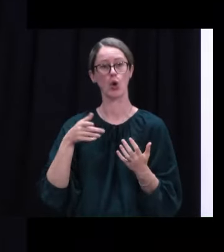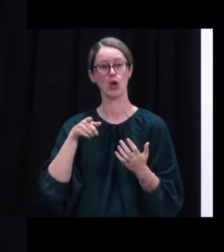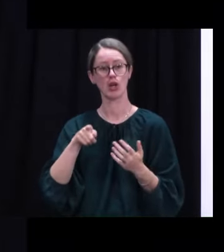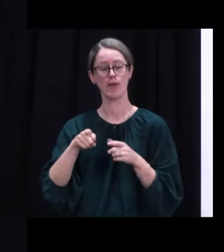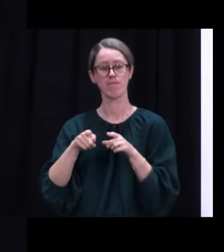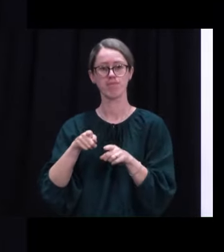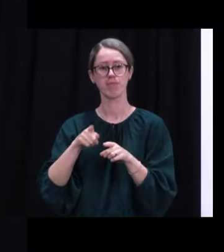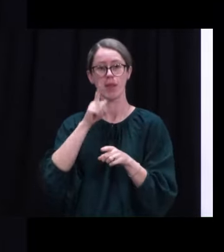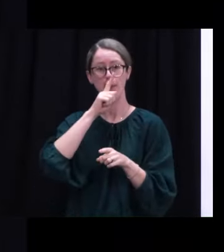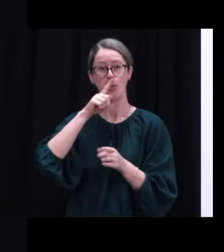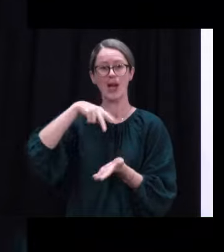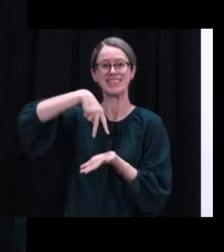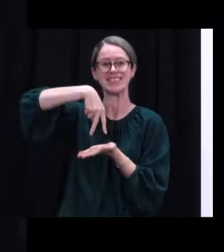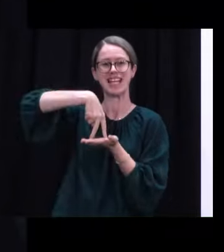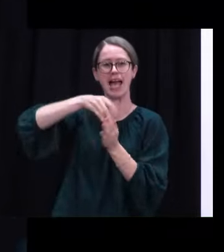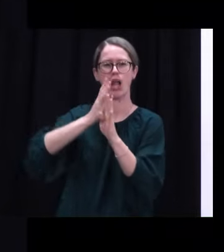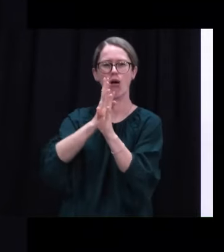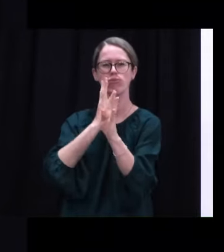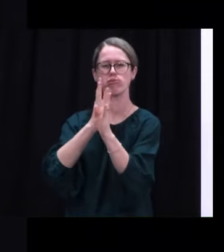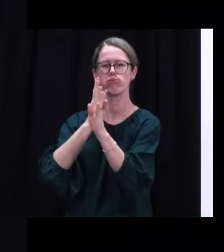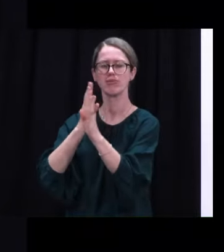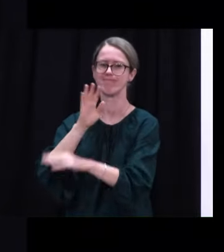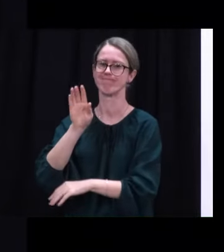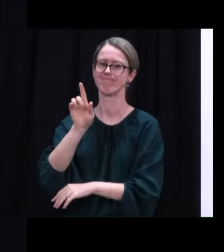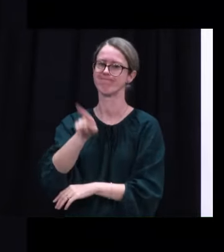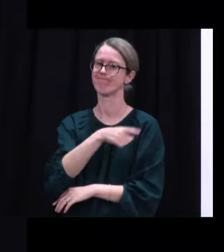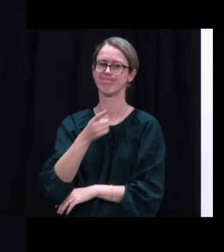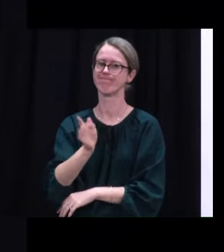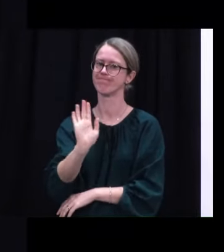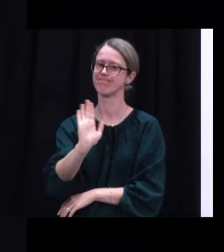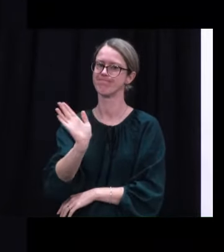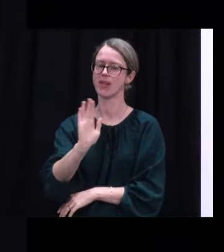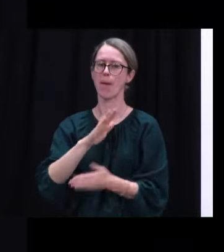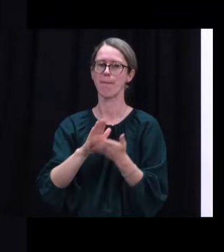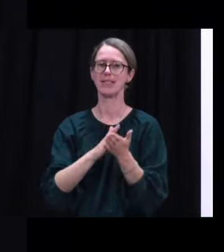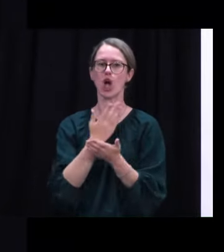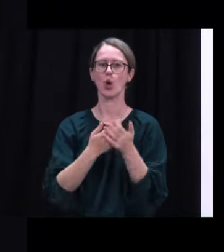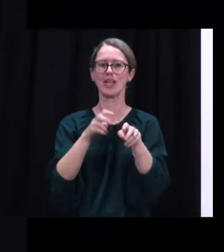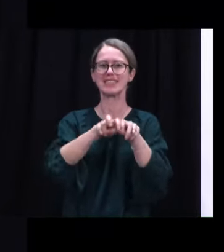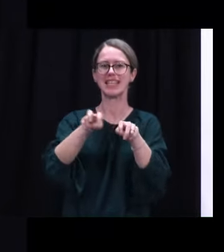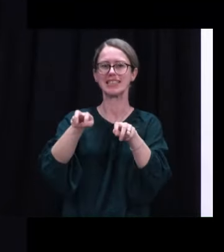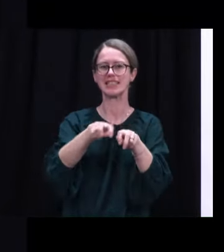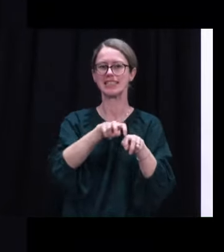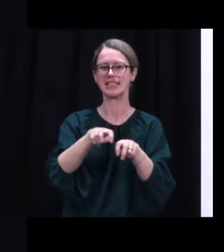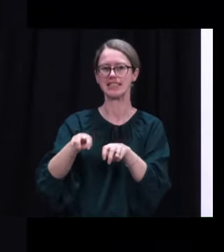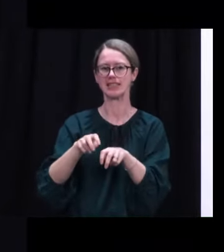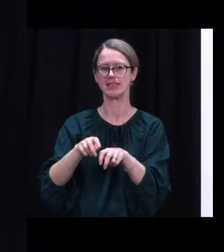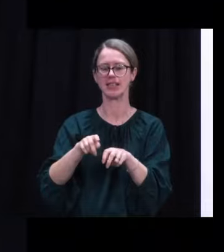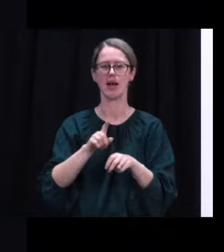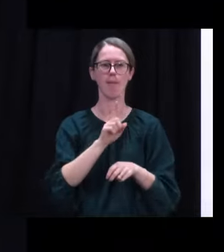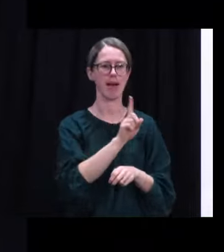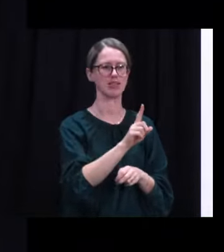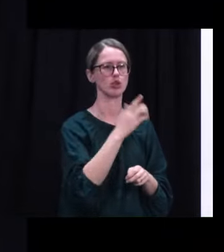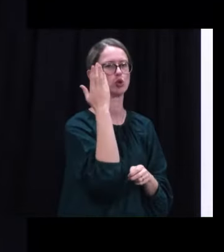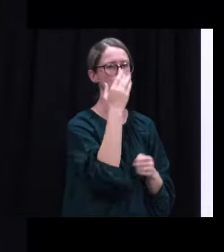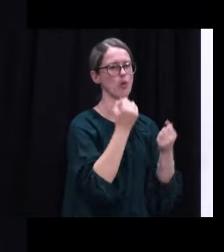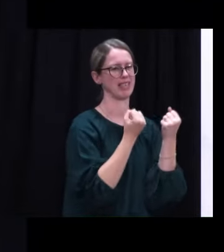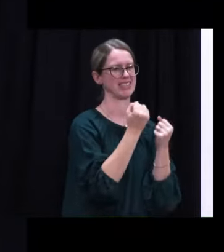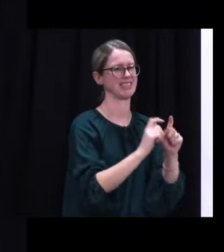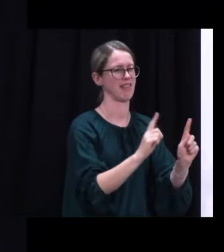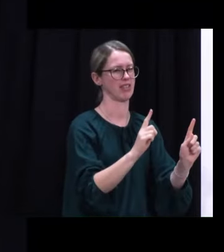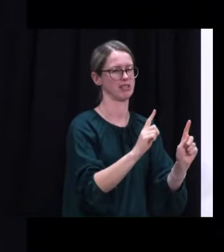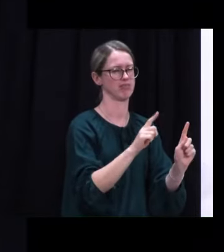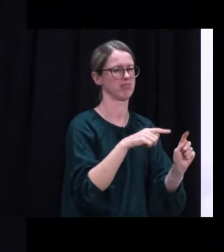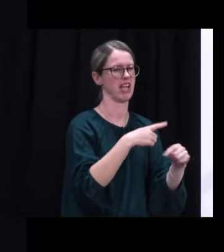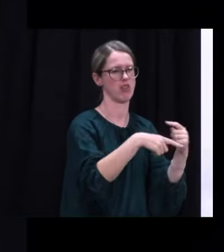be able to carry standing passengers. This new rule won't apply though to dedicated school transport services. So,